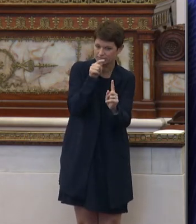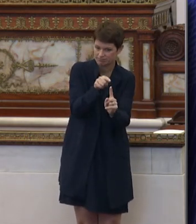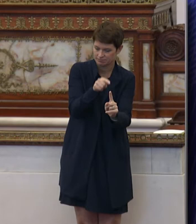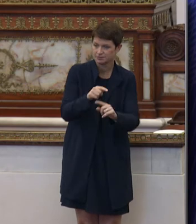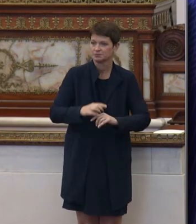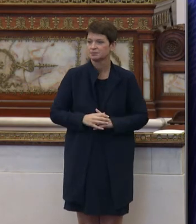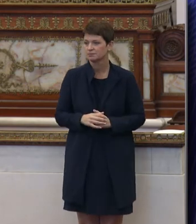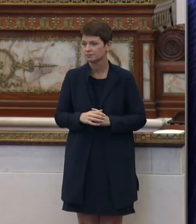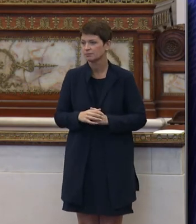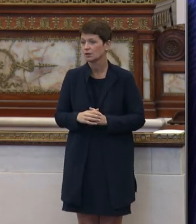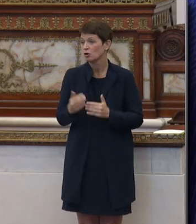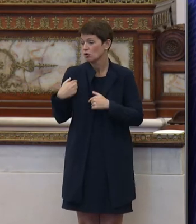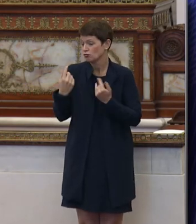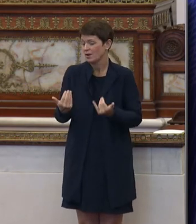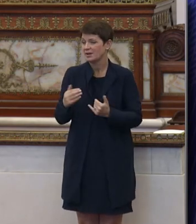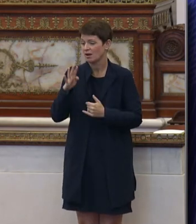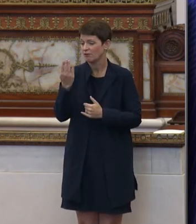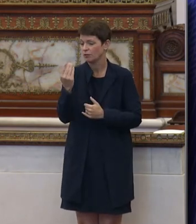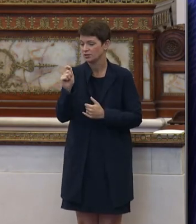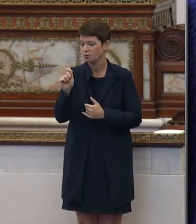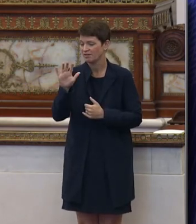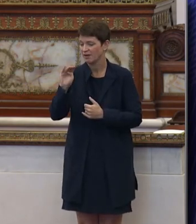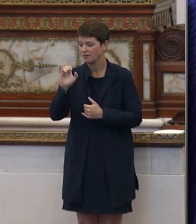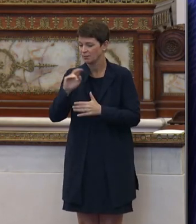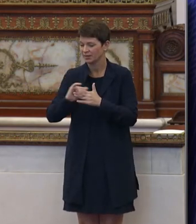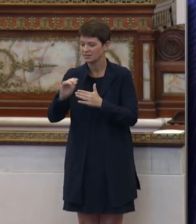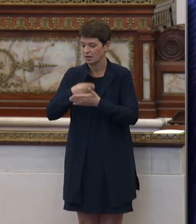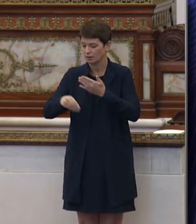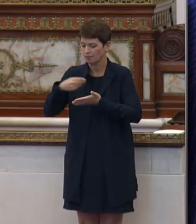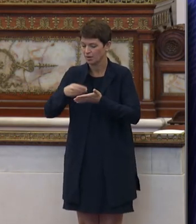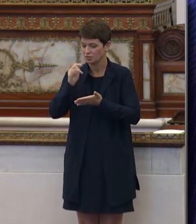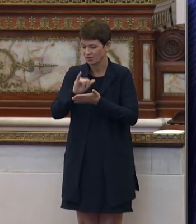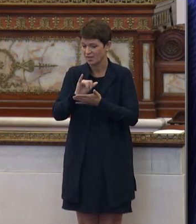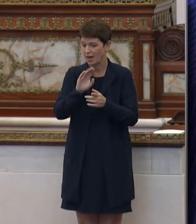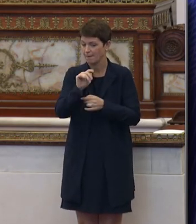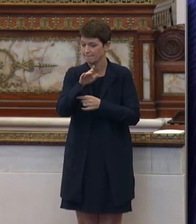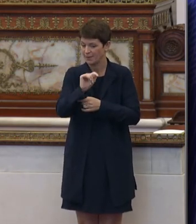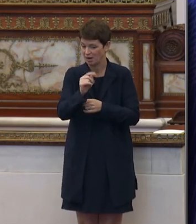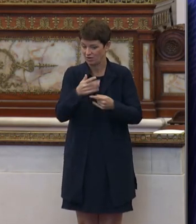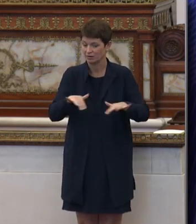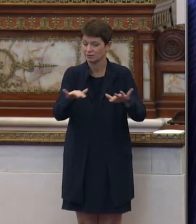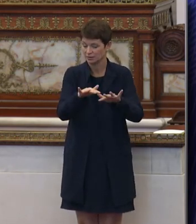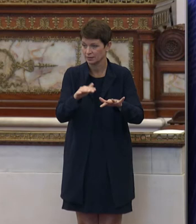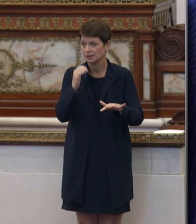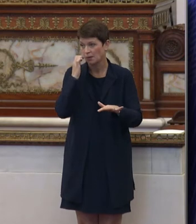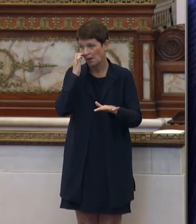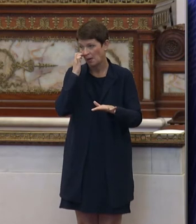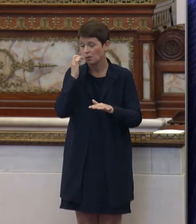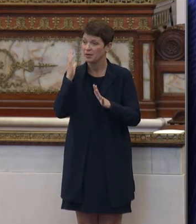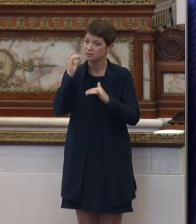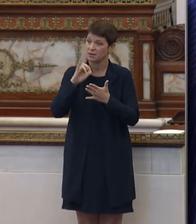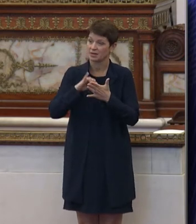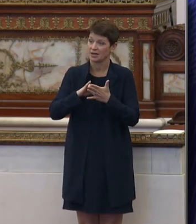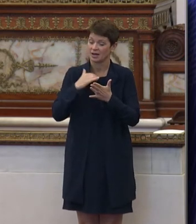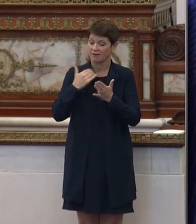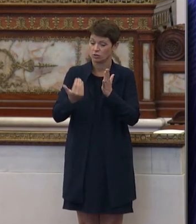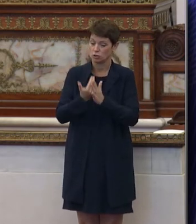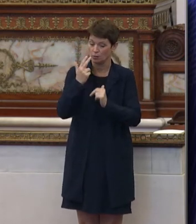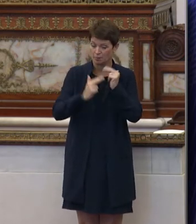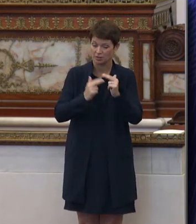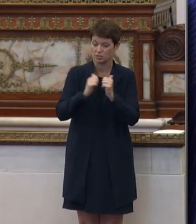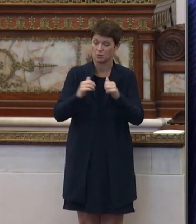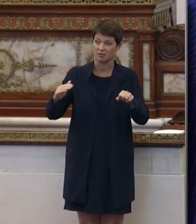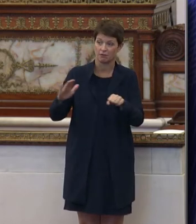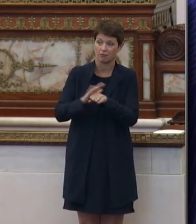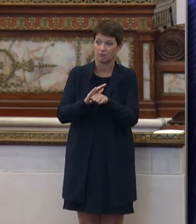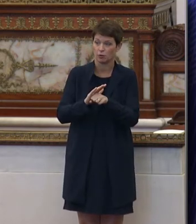at this point, there is a 14.5 million dollar budget for that site. And we anticipate that encompassing a brand new building with a full